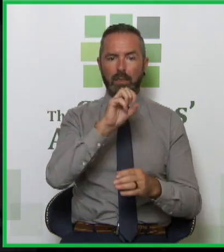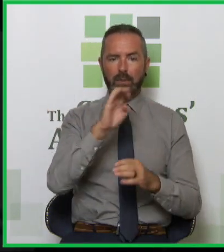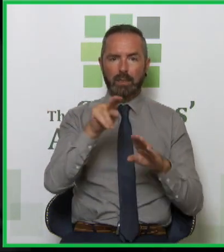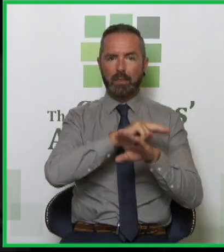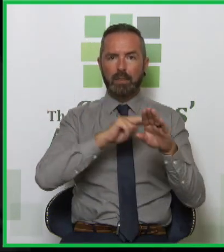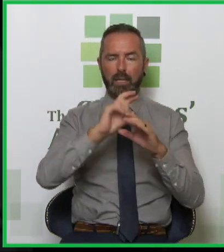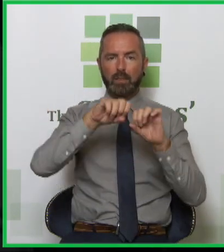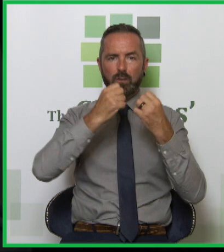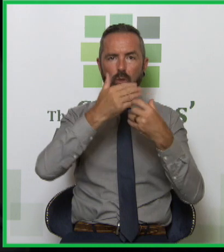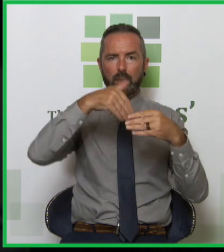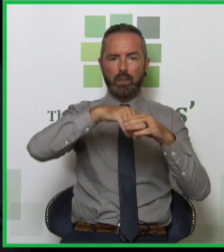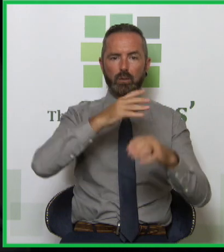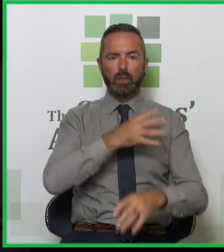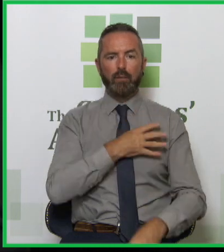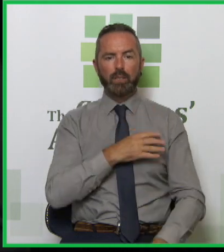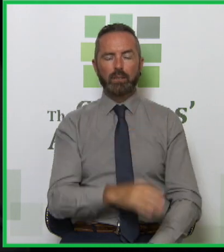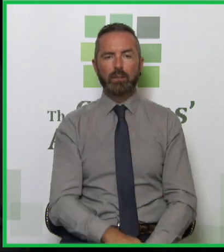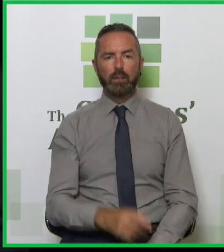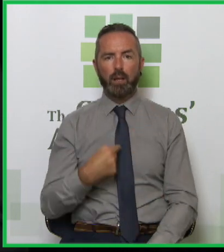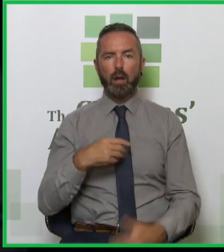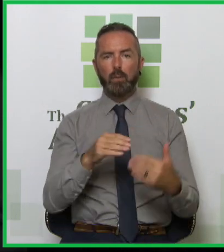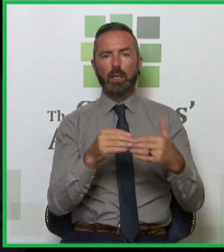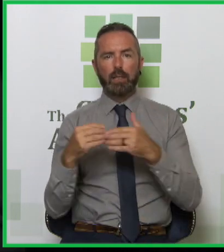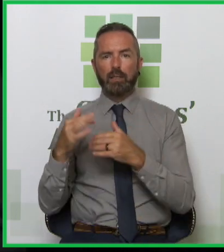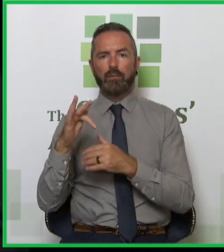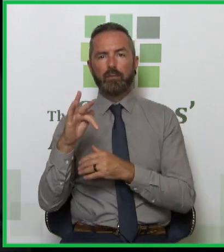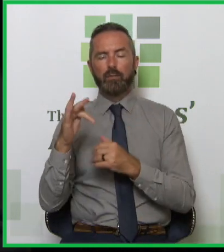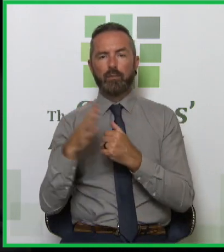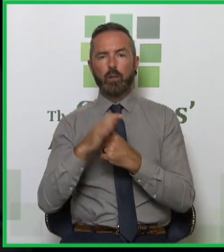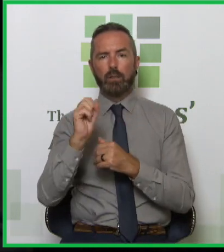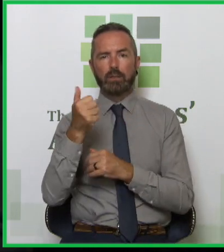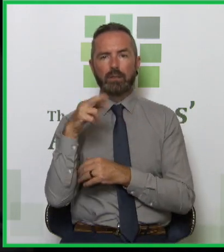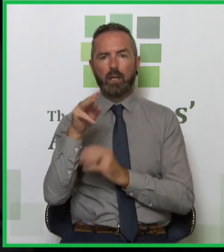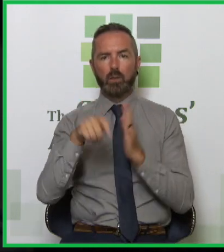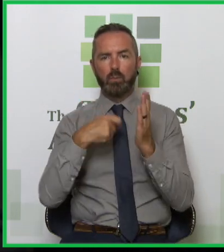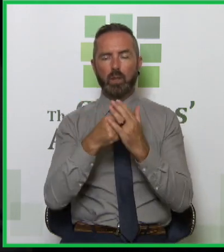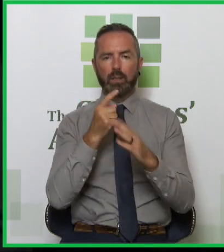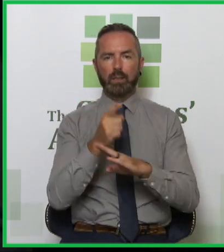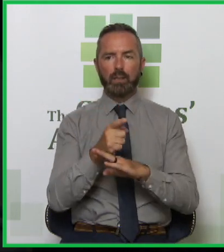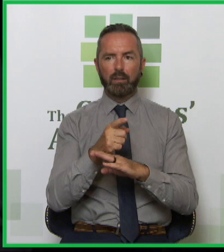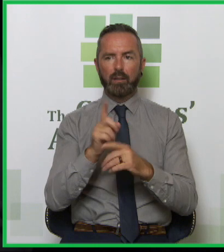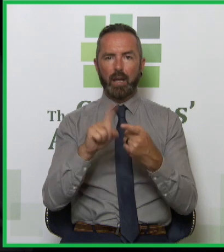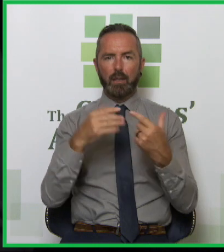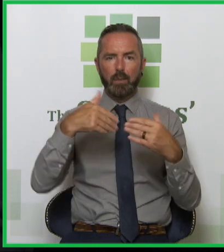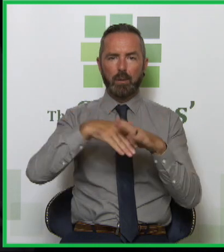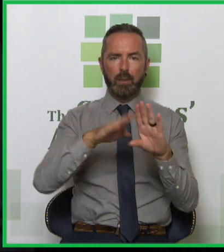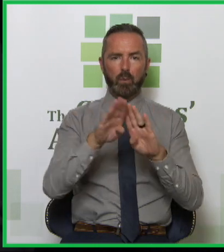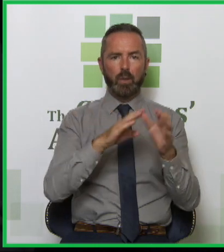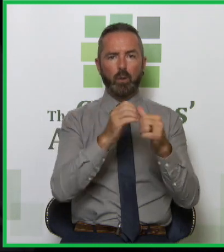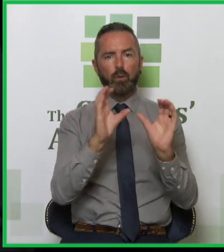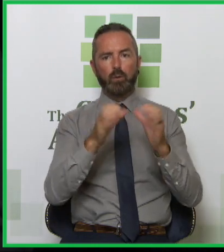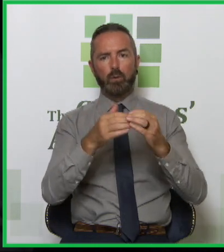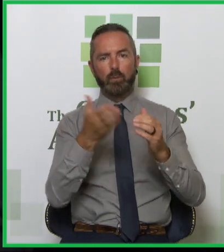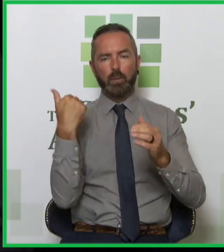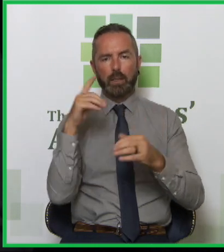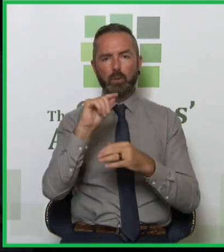Office and I'm the lead for the SARE project there and I've been involved in the health diversion programme implementation group since 2019 as